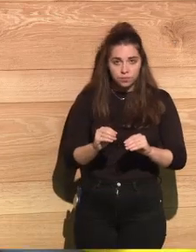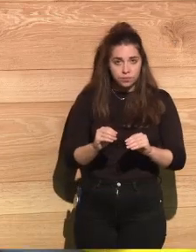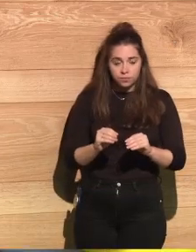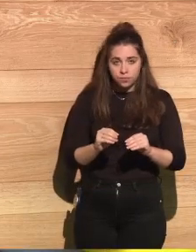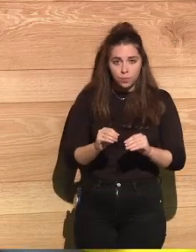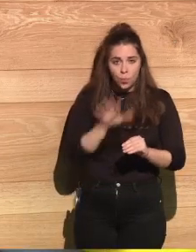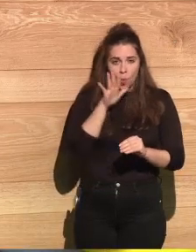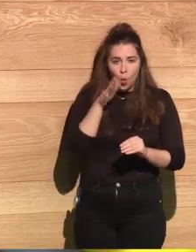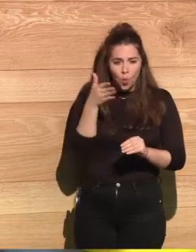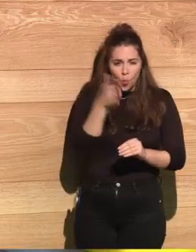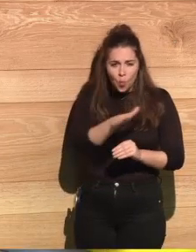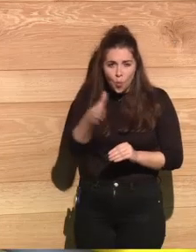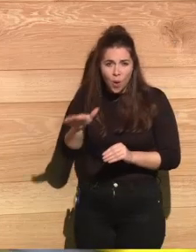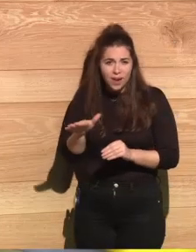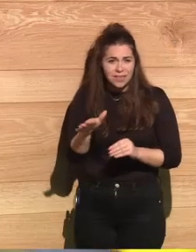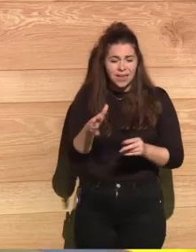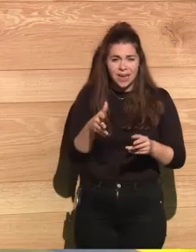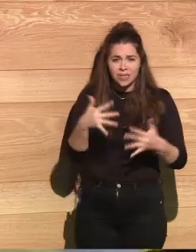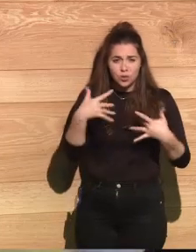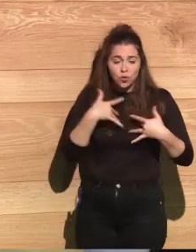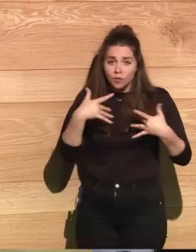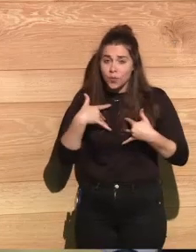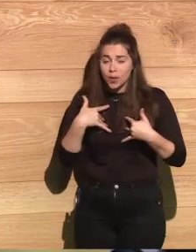I had witnessed.